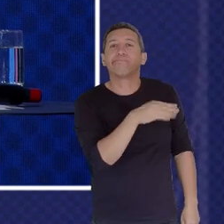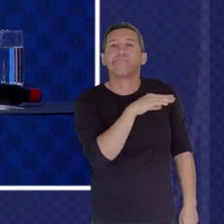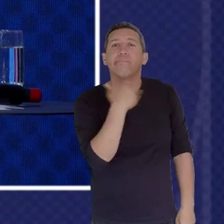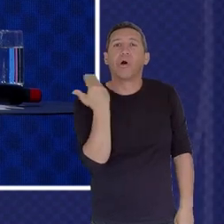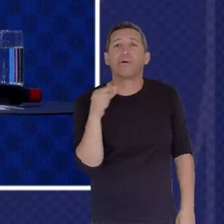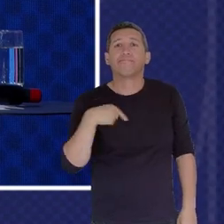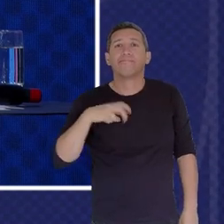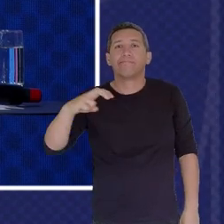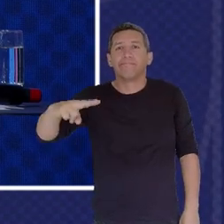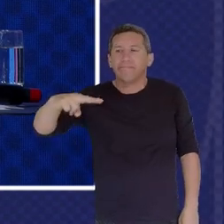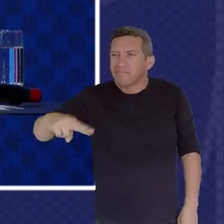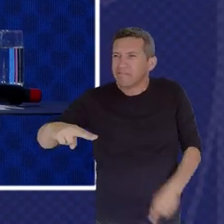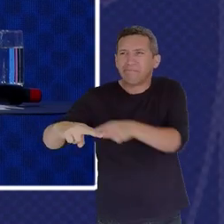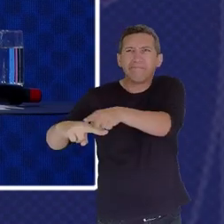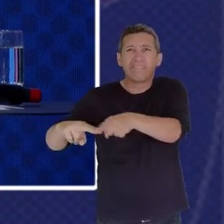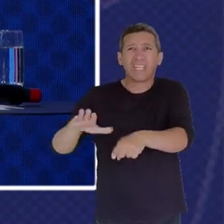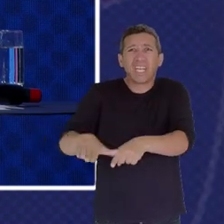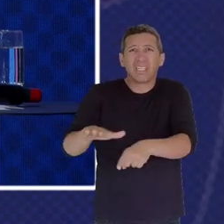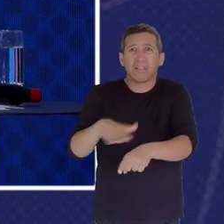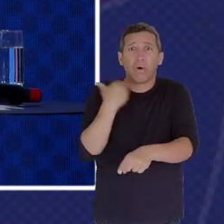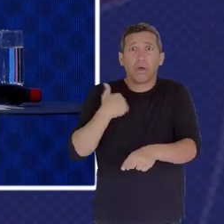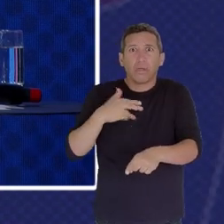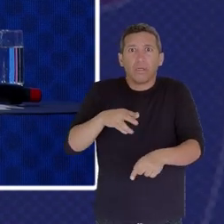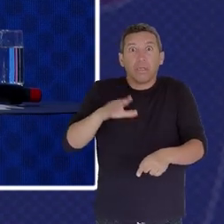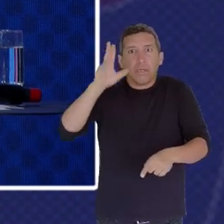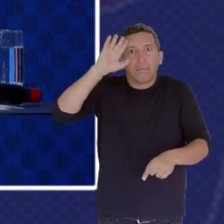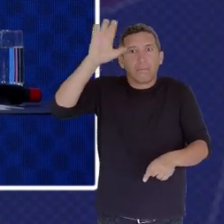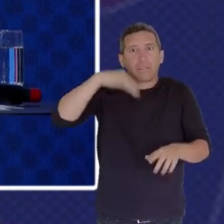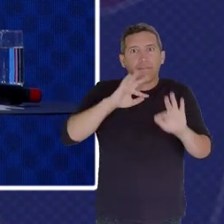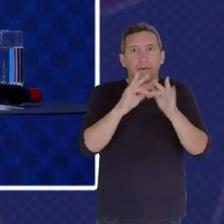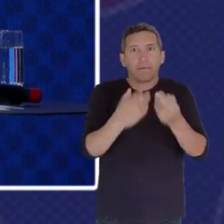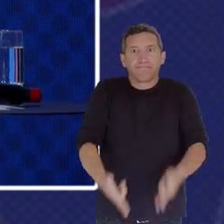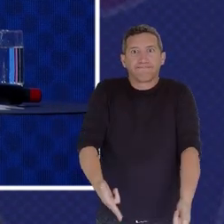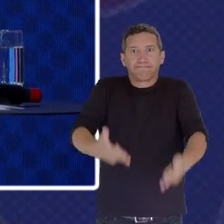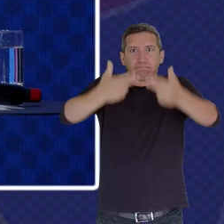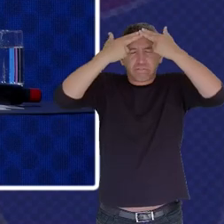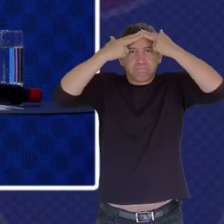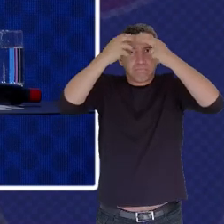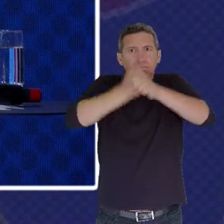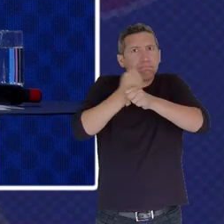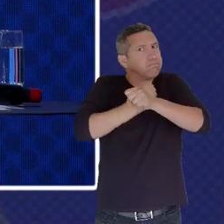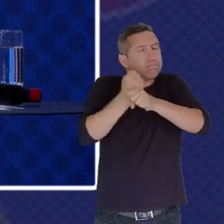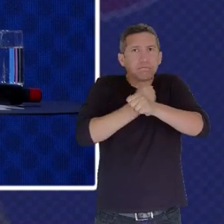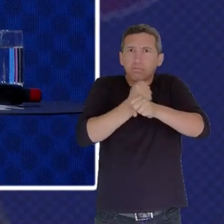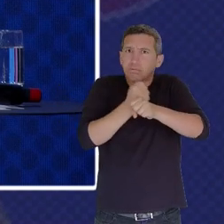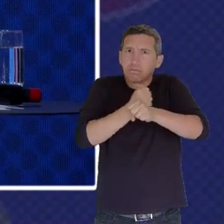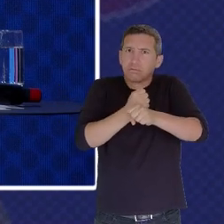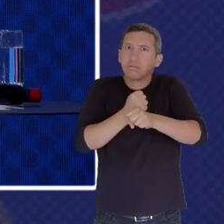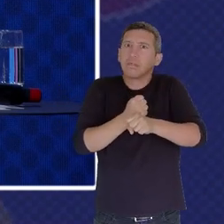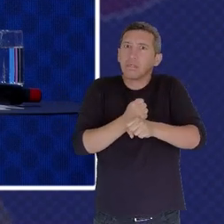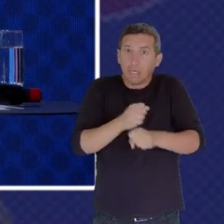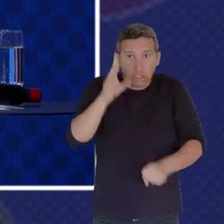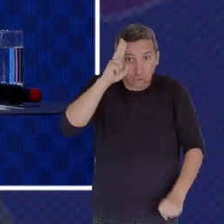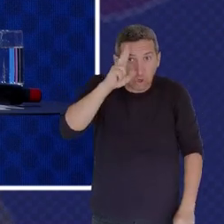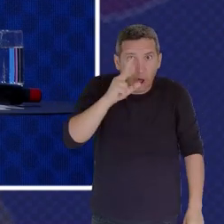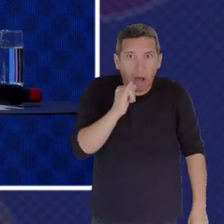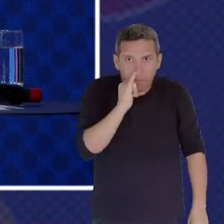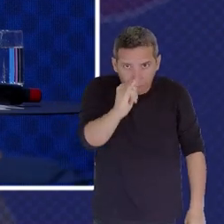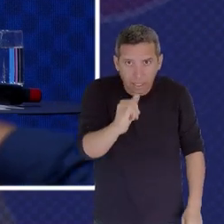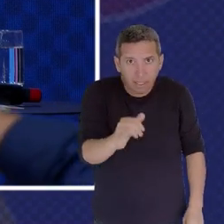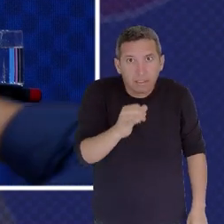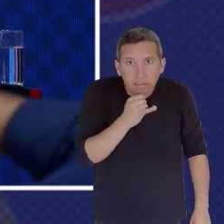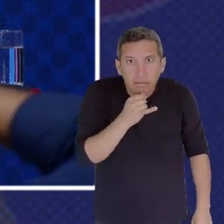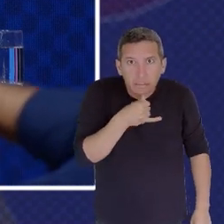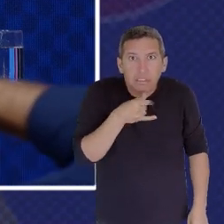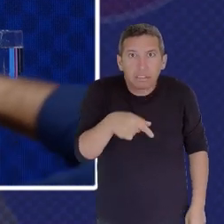For The Family It Was Traumatic For Her She Had Nightmares For Years To Come So I Told You It Was A Sad Story And I You Know I Told You That